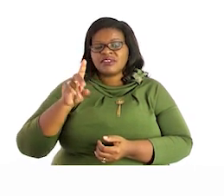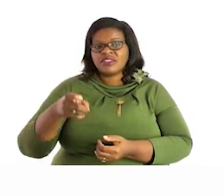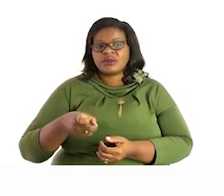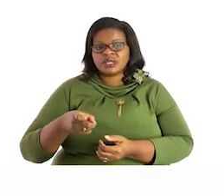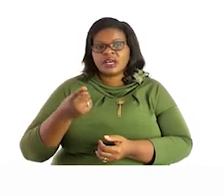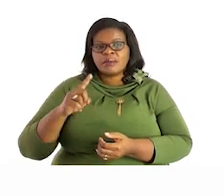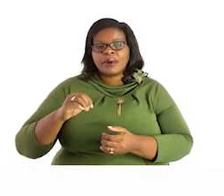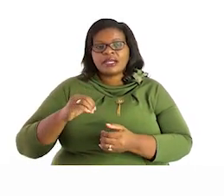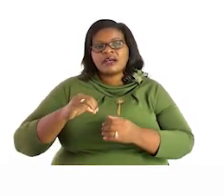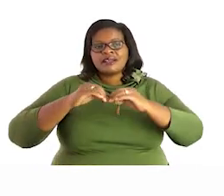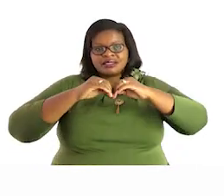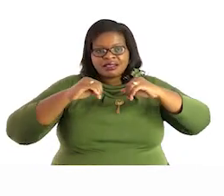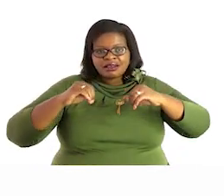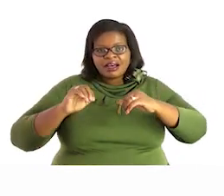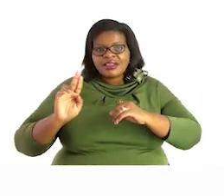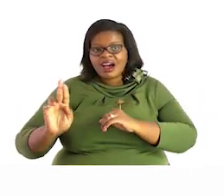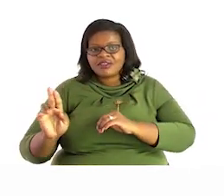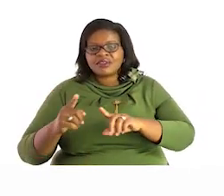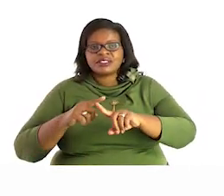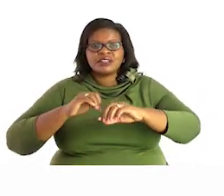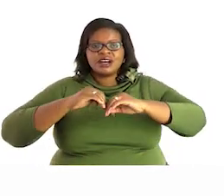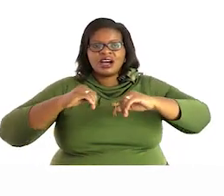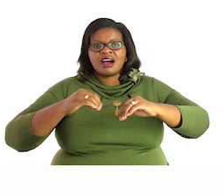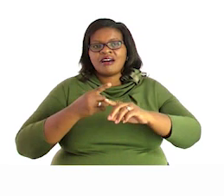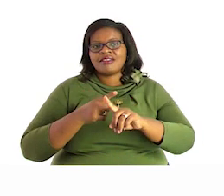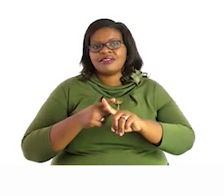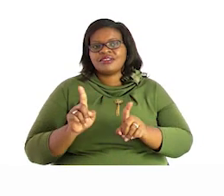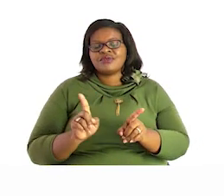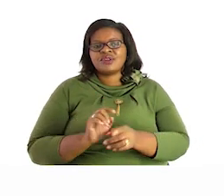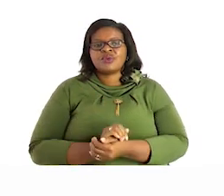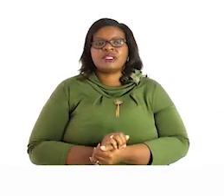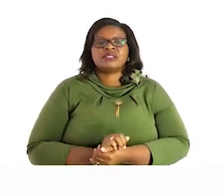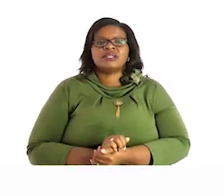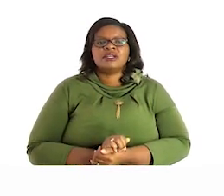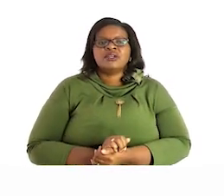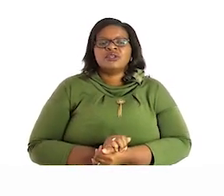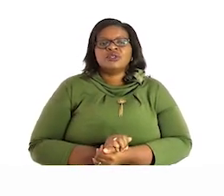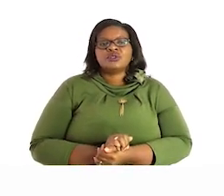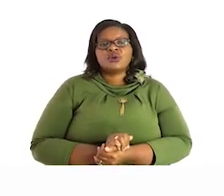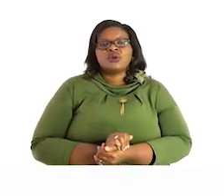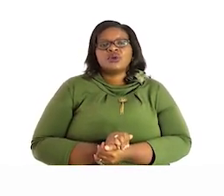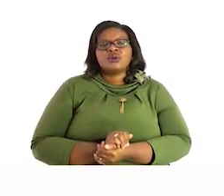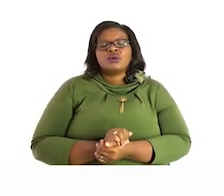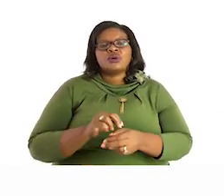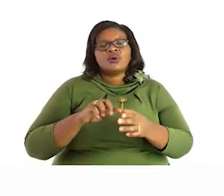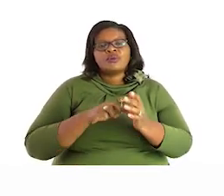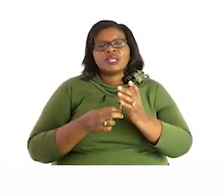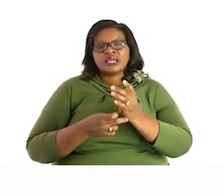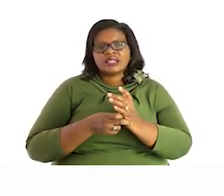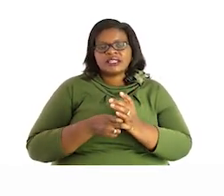and 300 so the second one is bigger than the first one so we use the